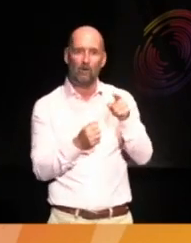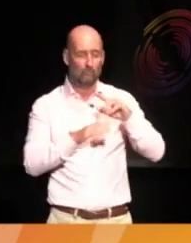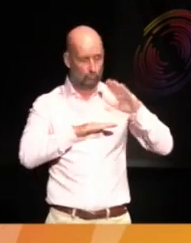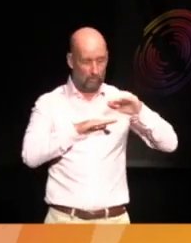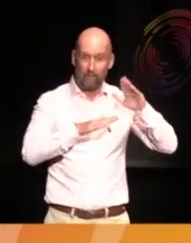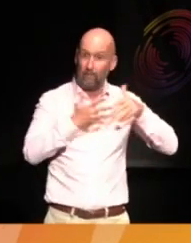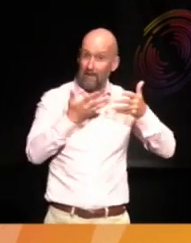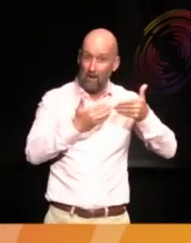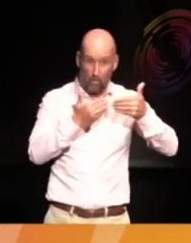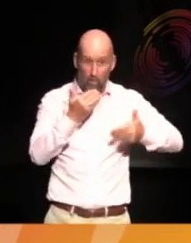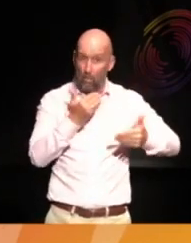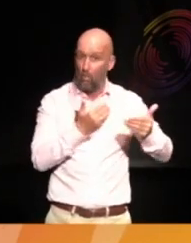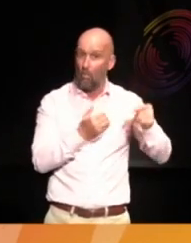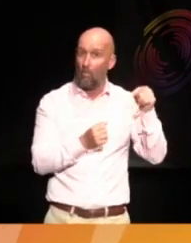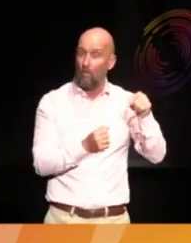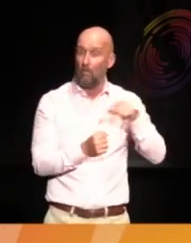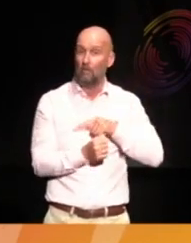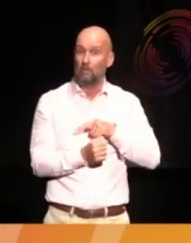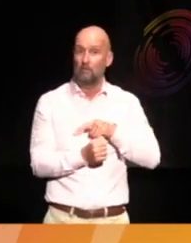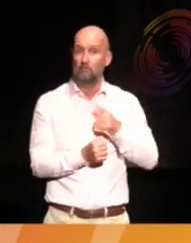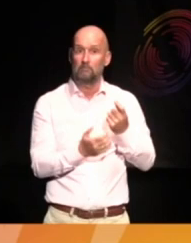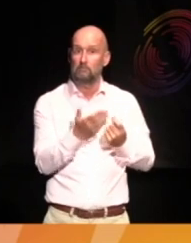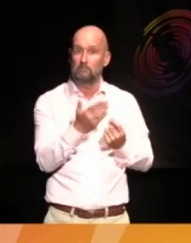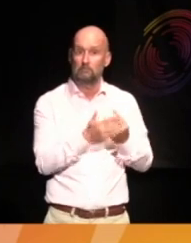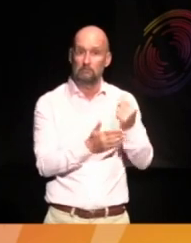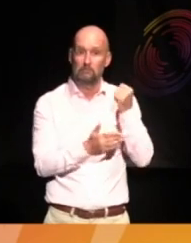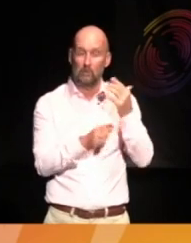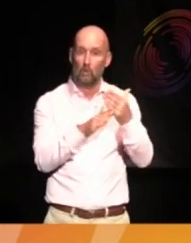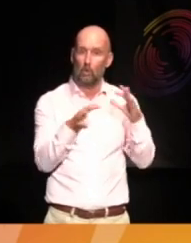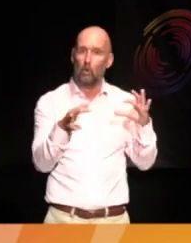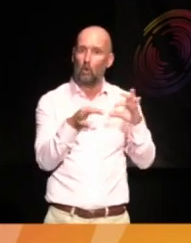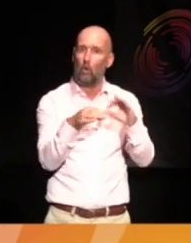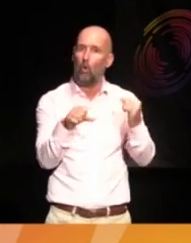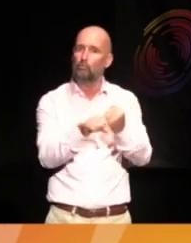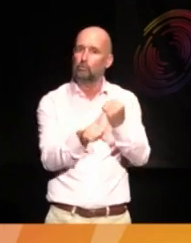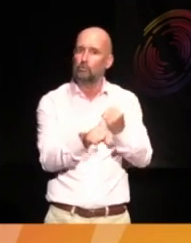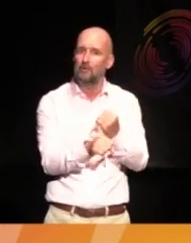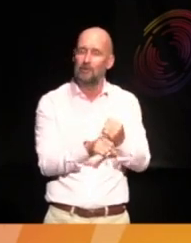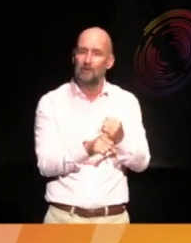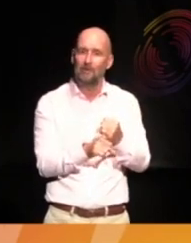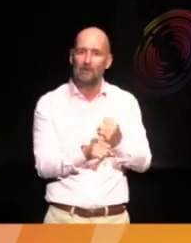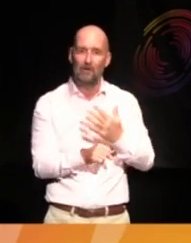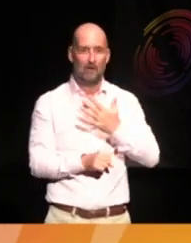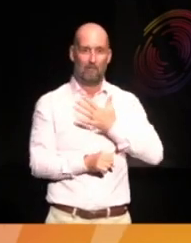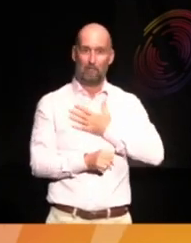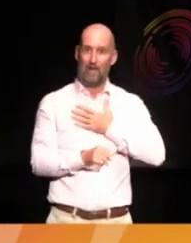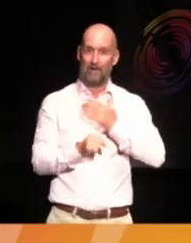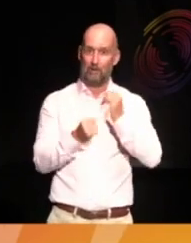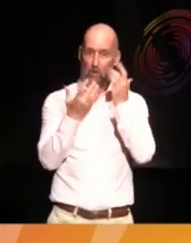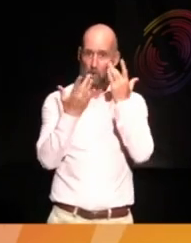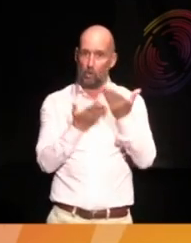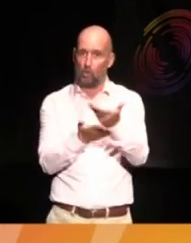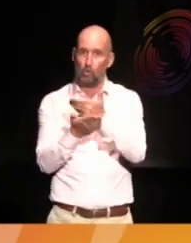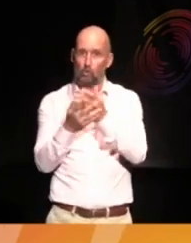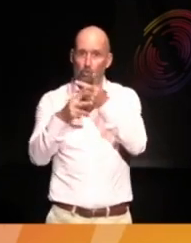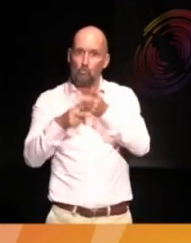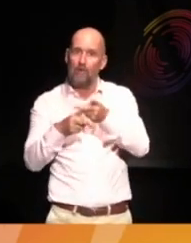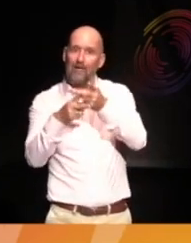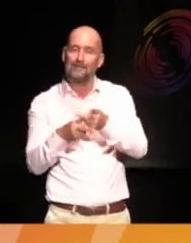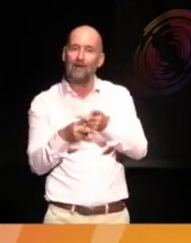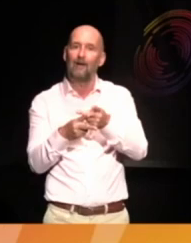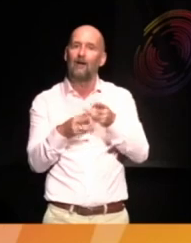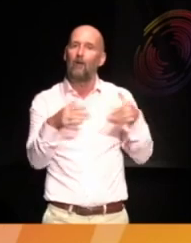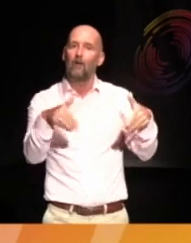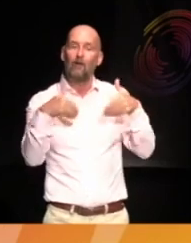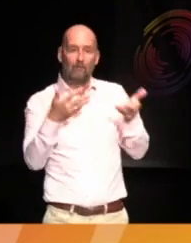now. So, from that moment, you can start thinking about co-producing, which means myself as a creator, I have to see some kind of power and